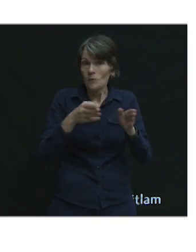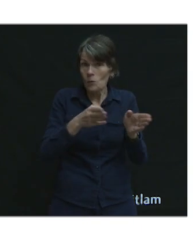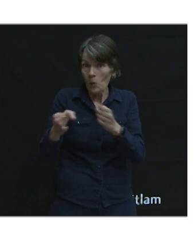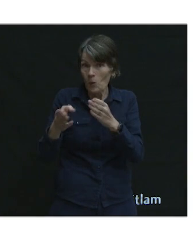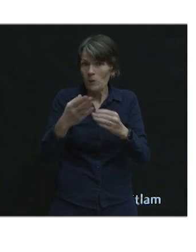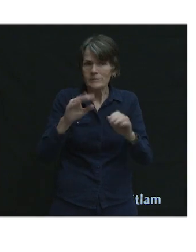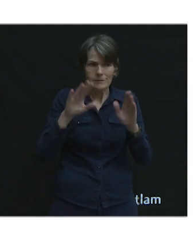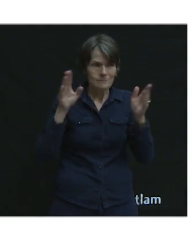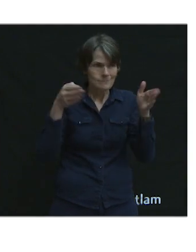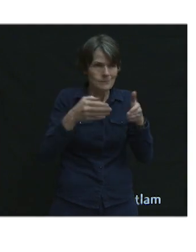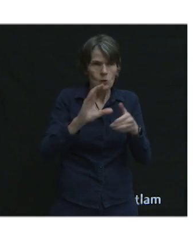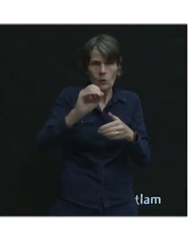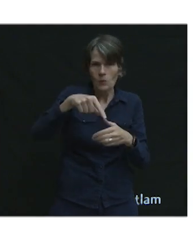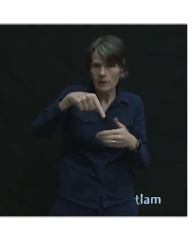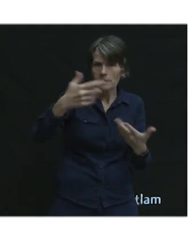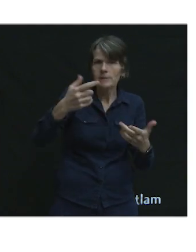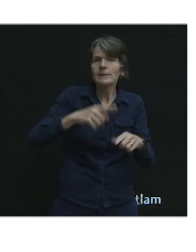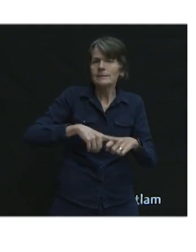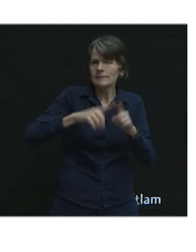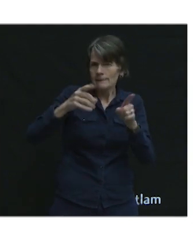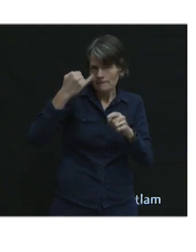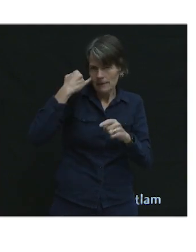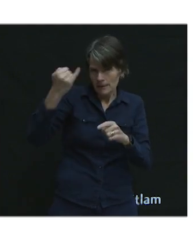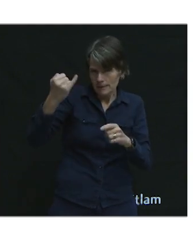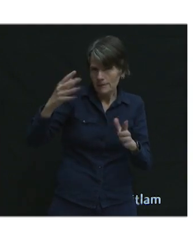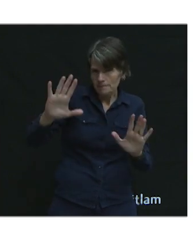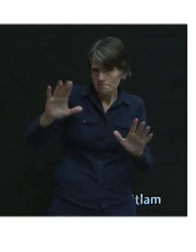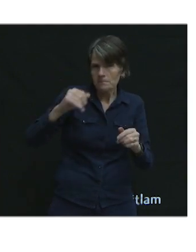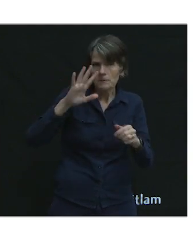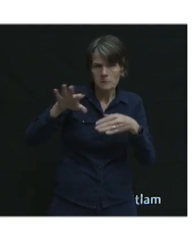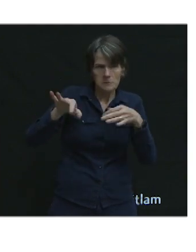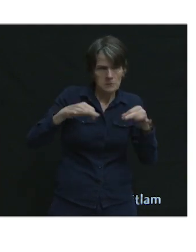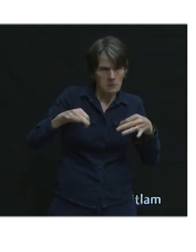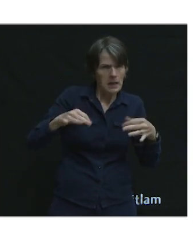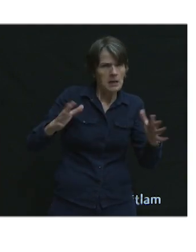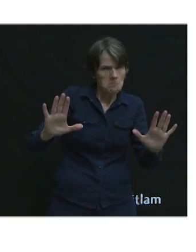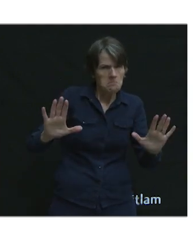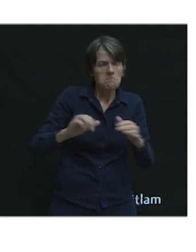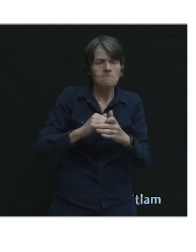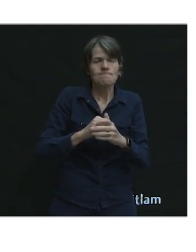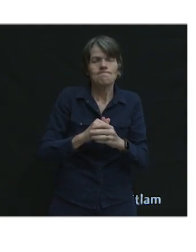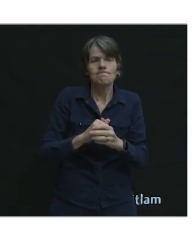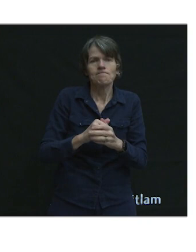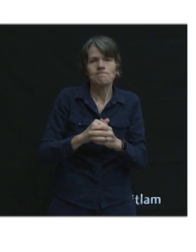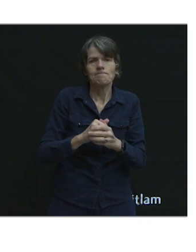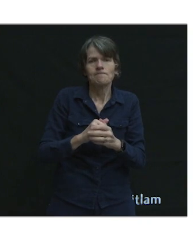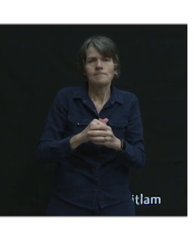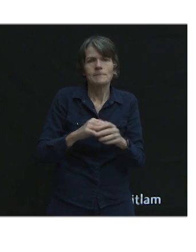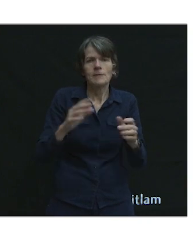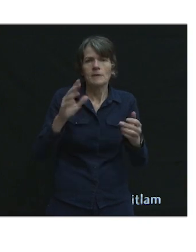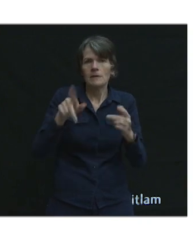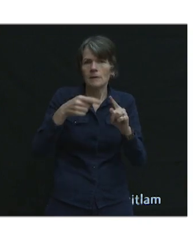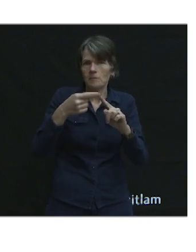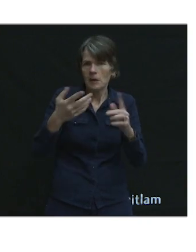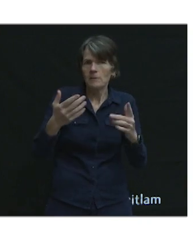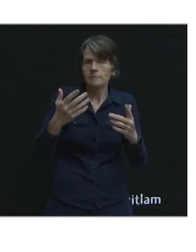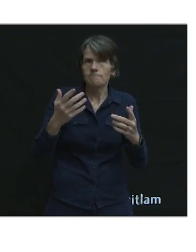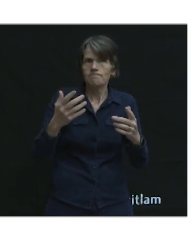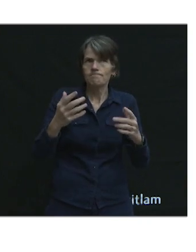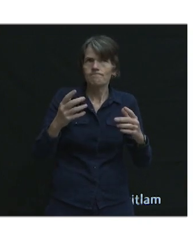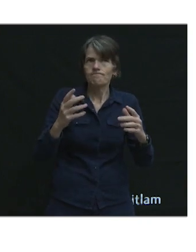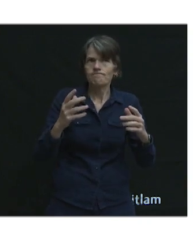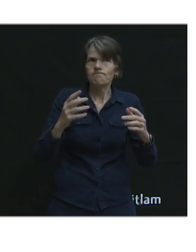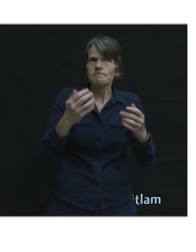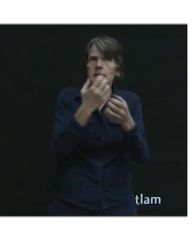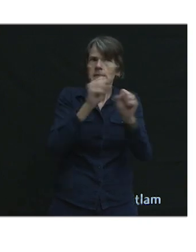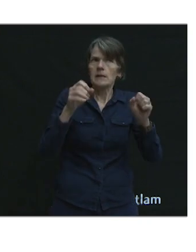Coquitlam is a different paradigm. And I'm going to explain with the rest of my time here, which pairs Vision Zero with the safe